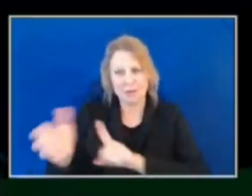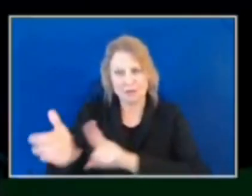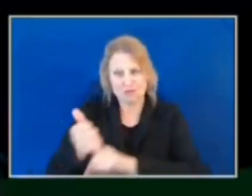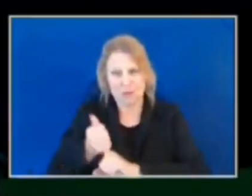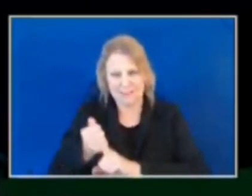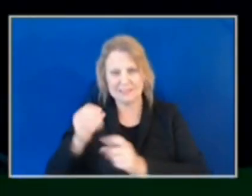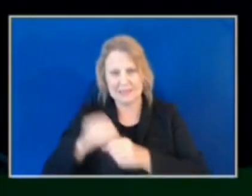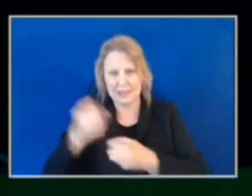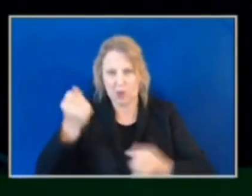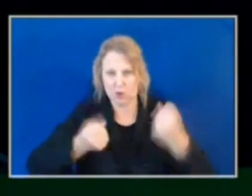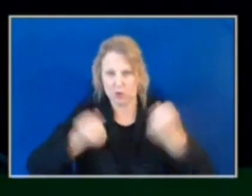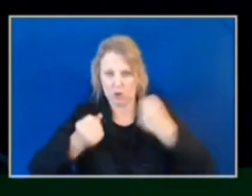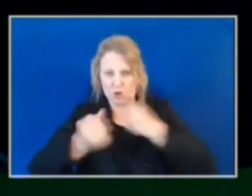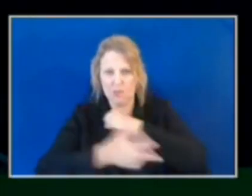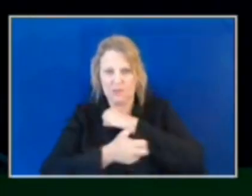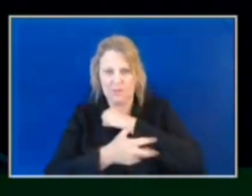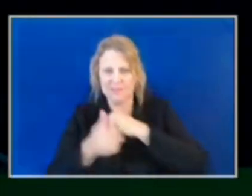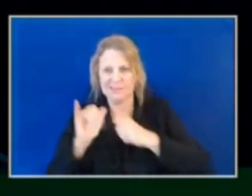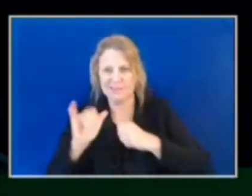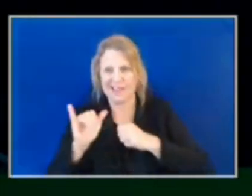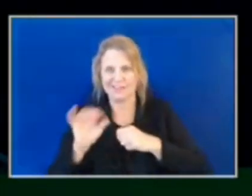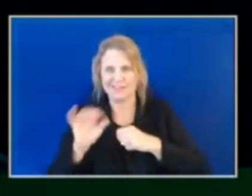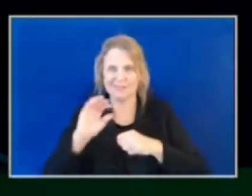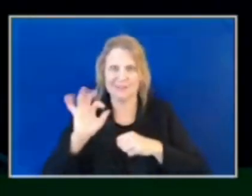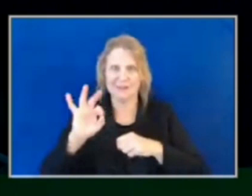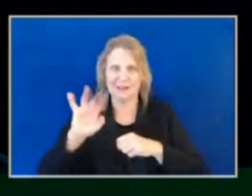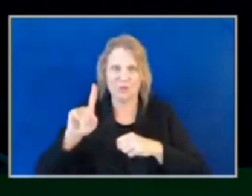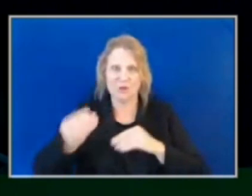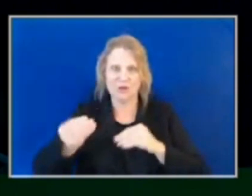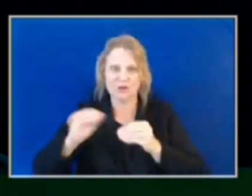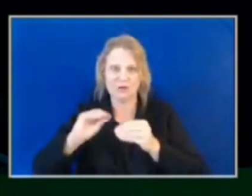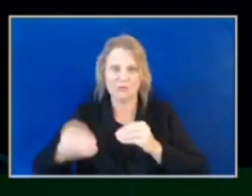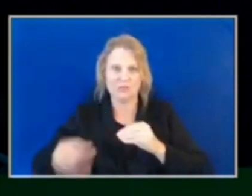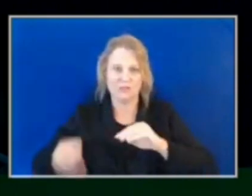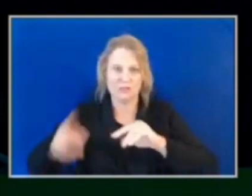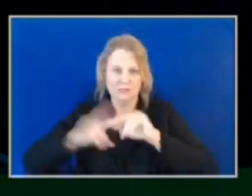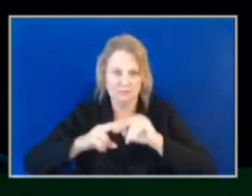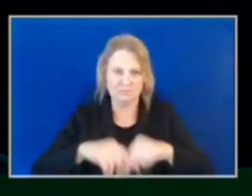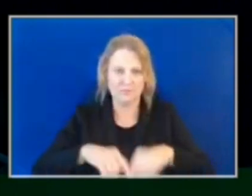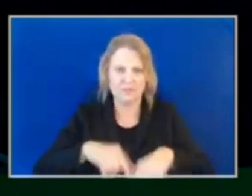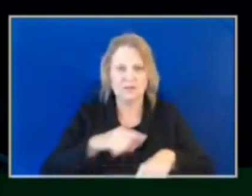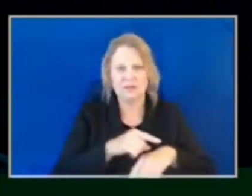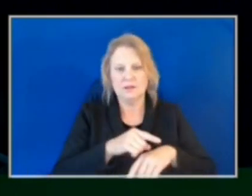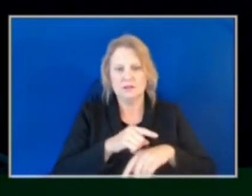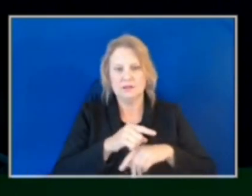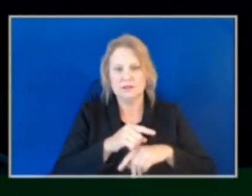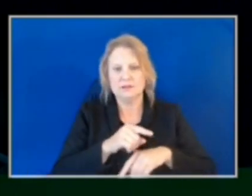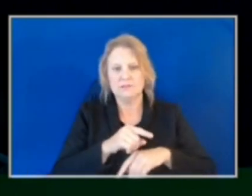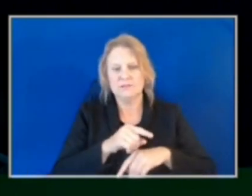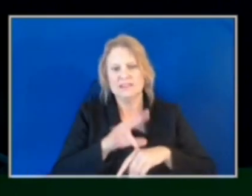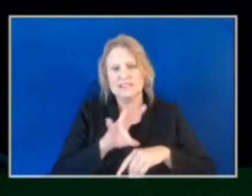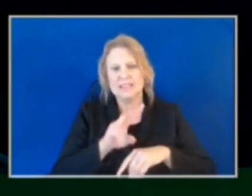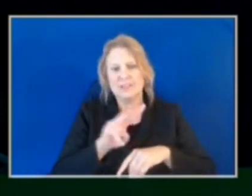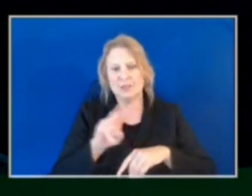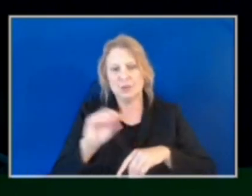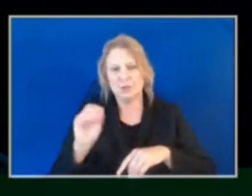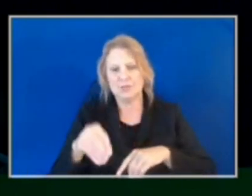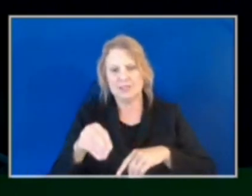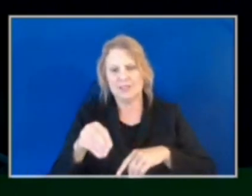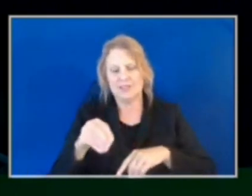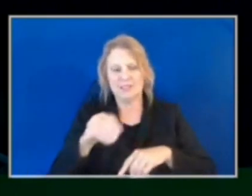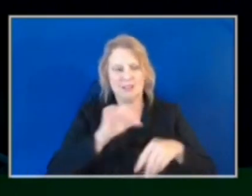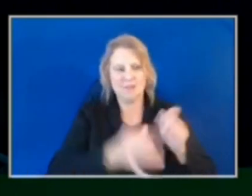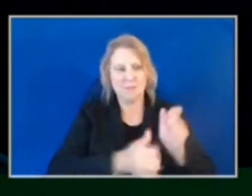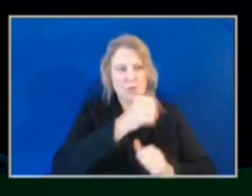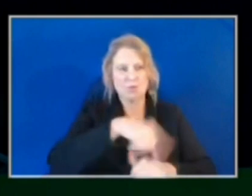up 91%. Of those arrests, 373 have been juvenile offenders. That means 72% of the auto thefts arrest citywide or